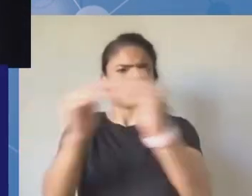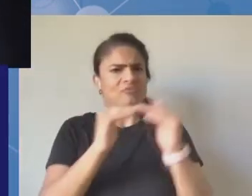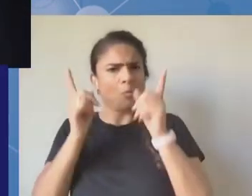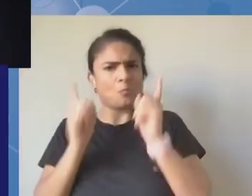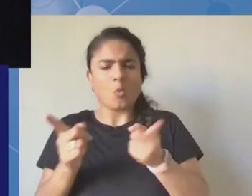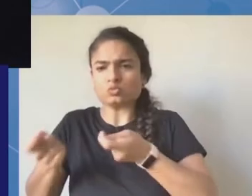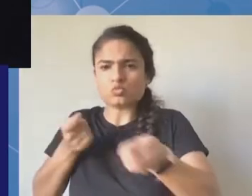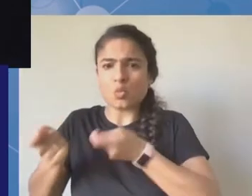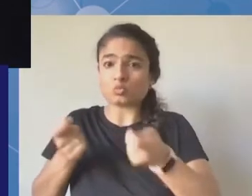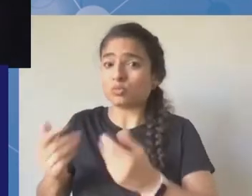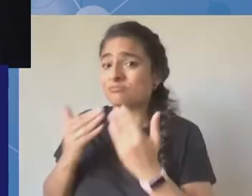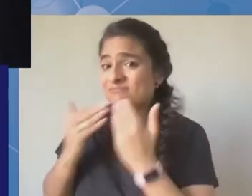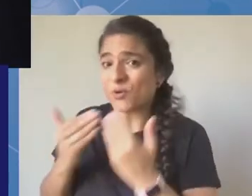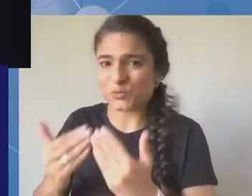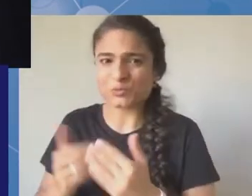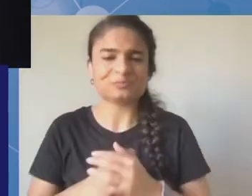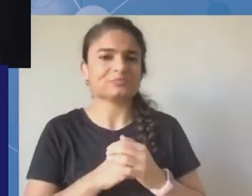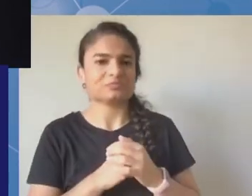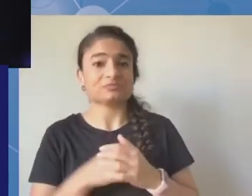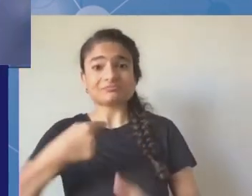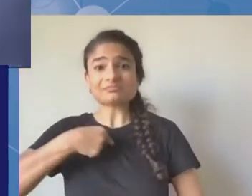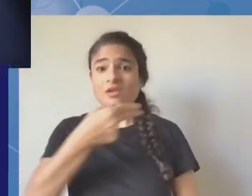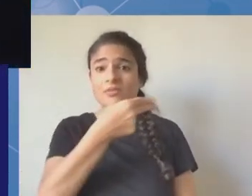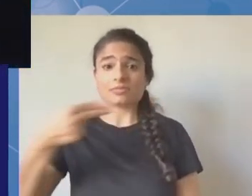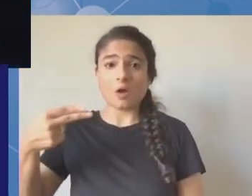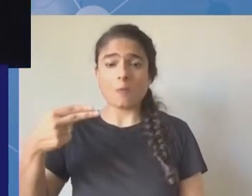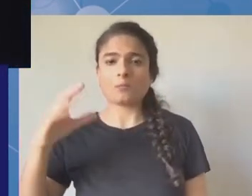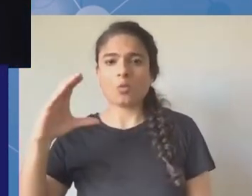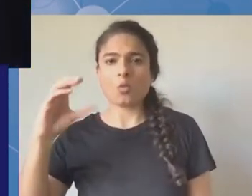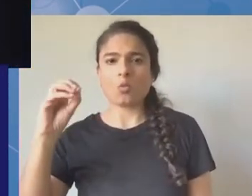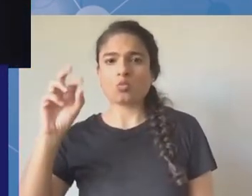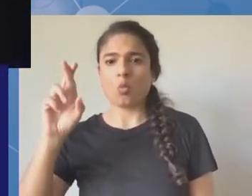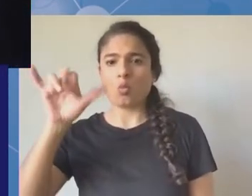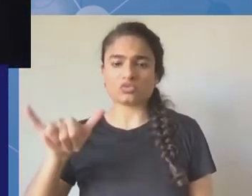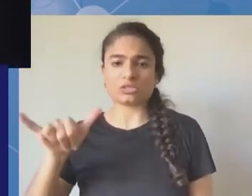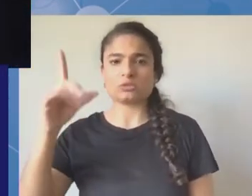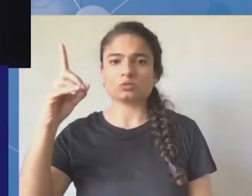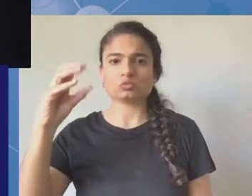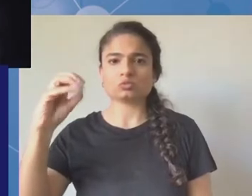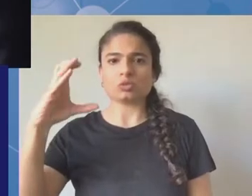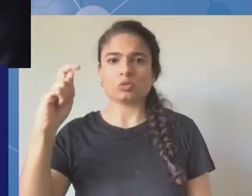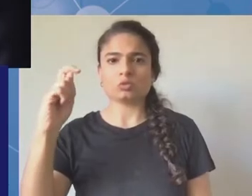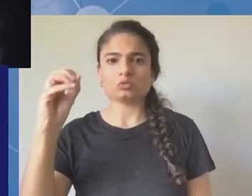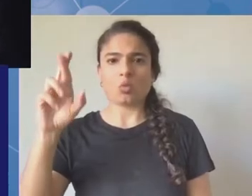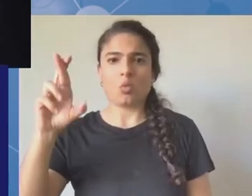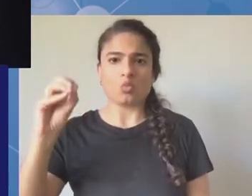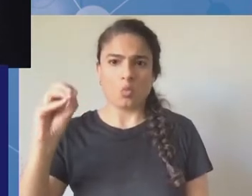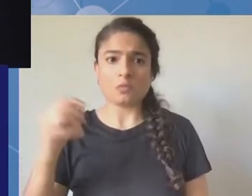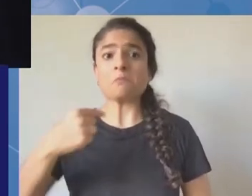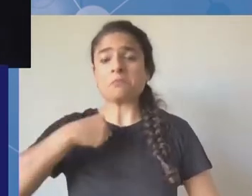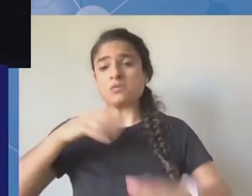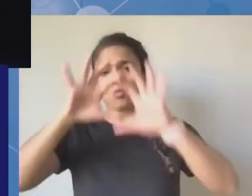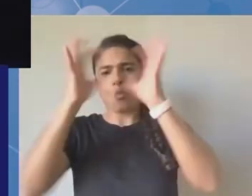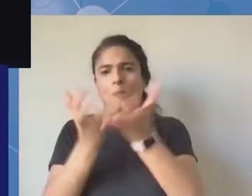I wanted to continue Dr. Adil's statement, and she's kindly sent me a copy of it so that I can read the next 90 seconds into your record.